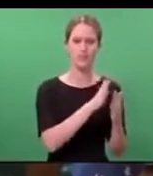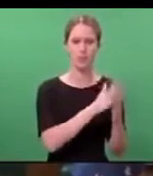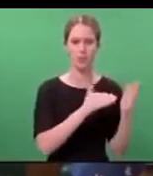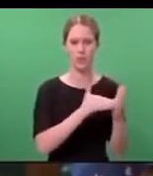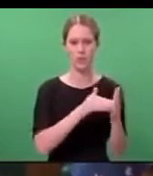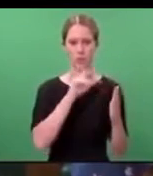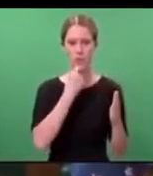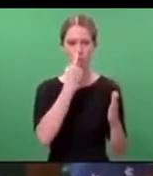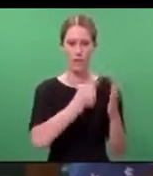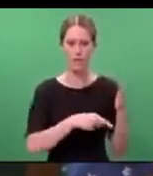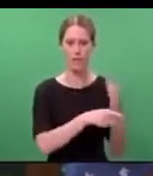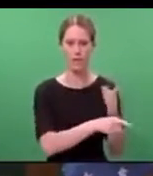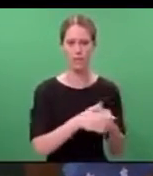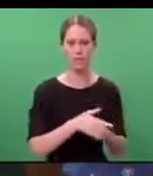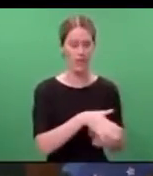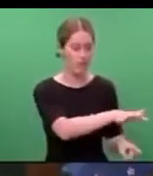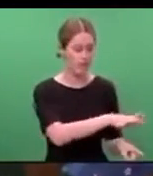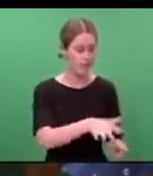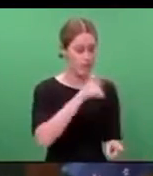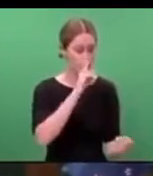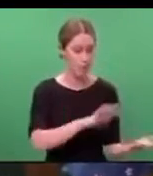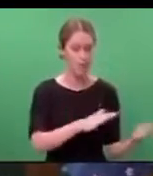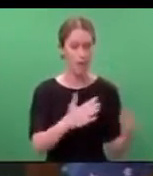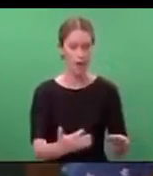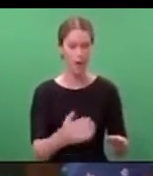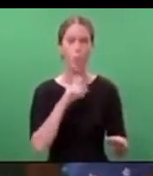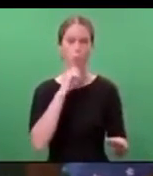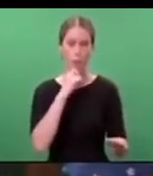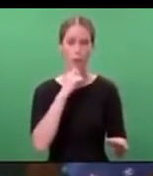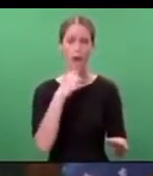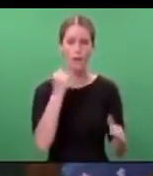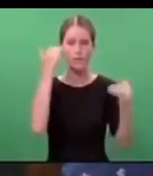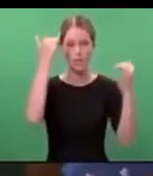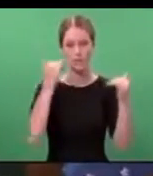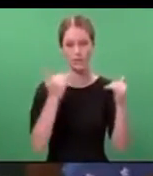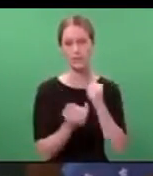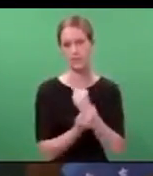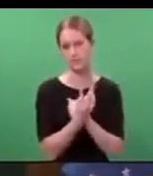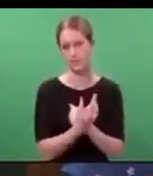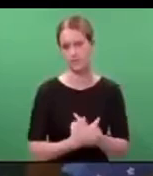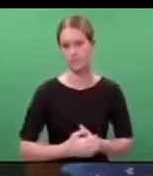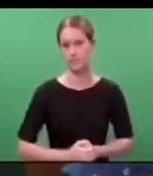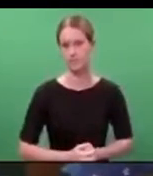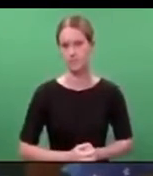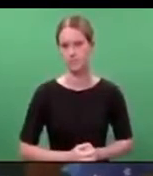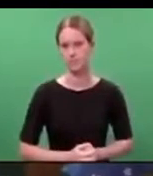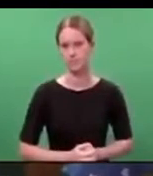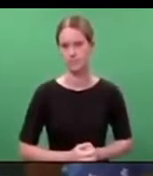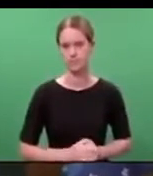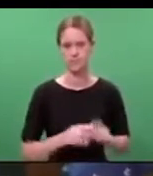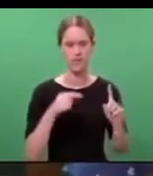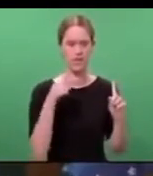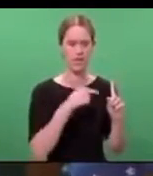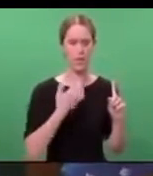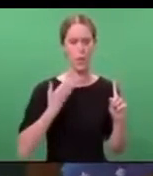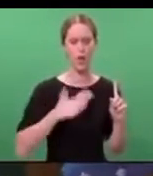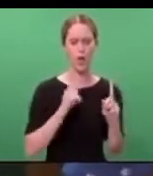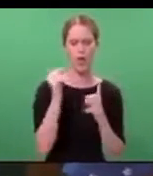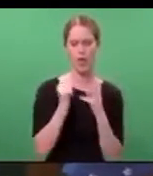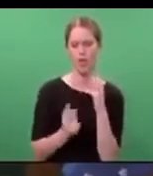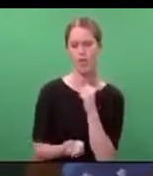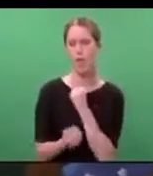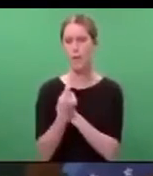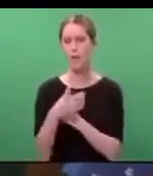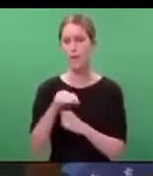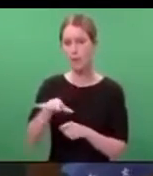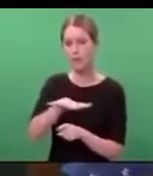The families of the fallen will have justice. He sought many things from his act of